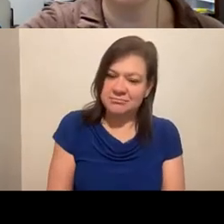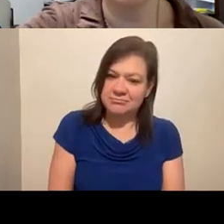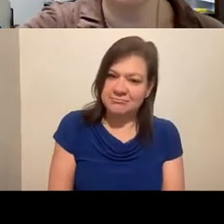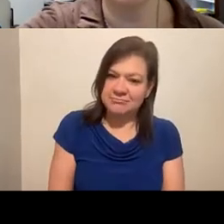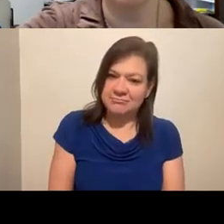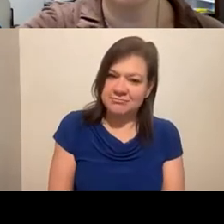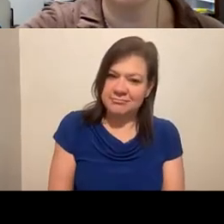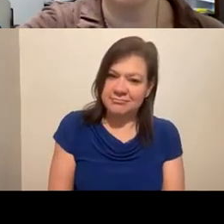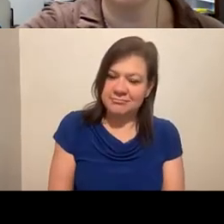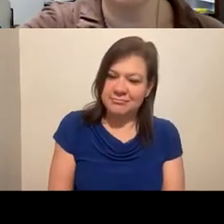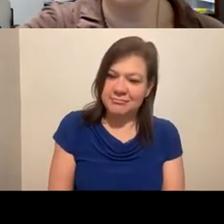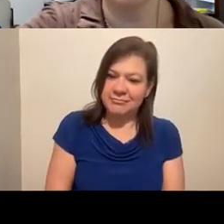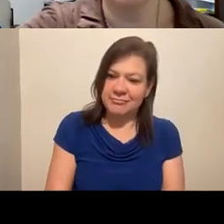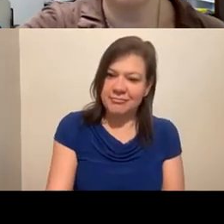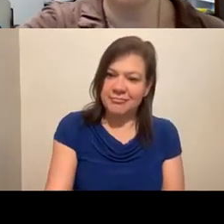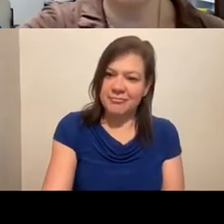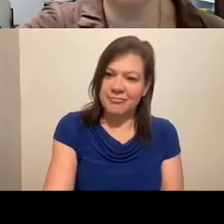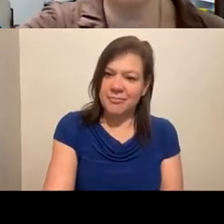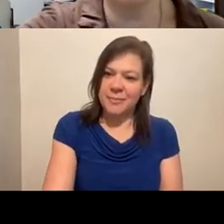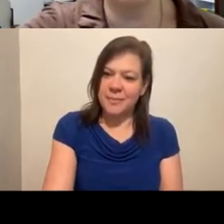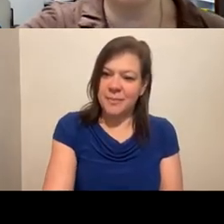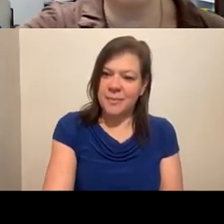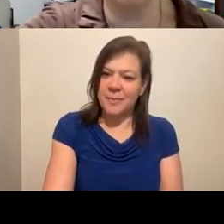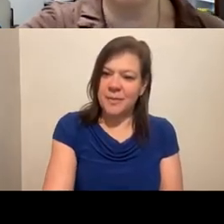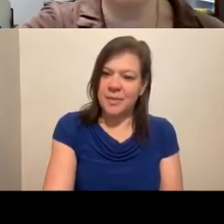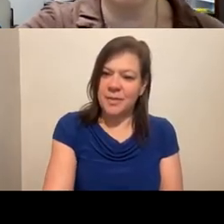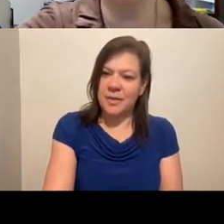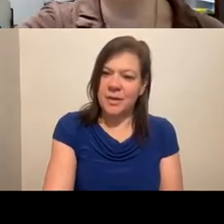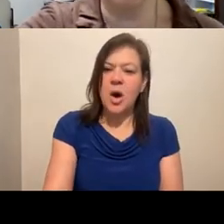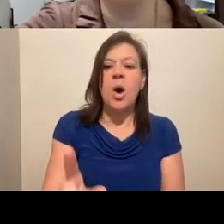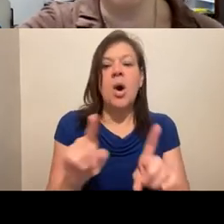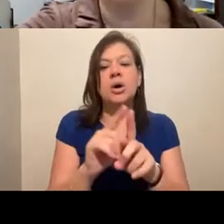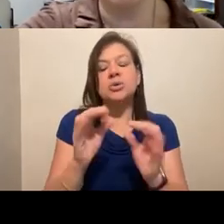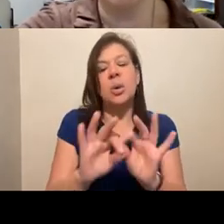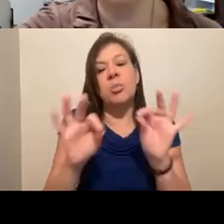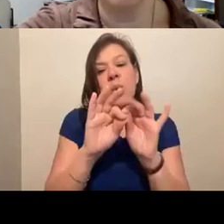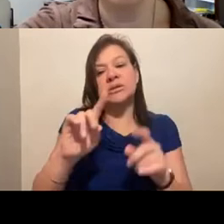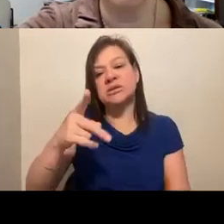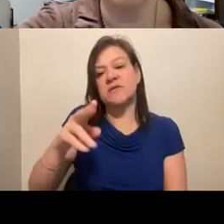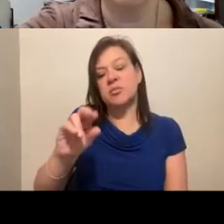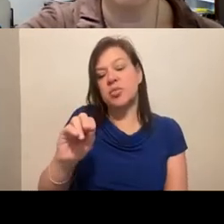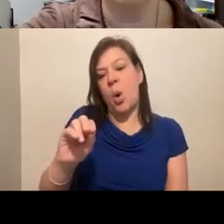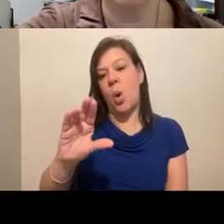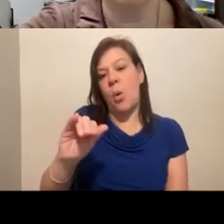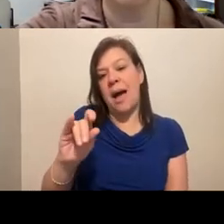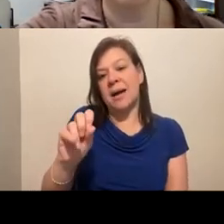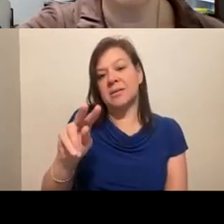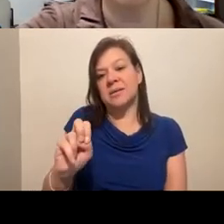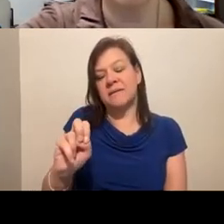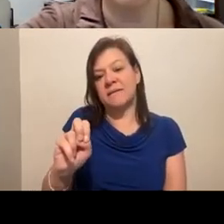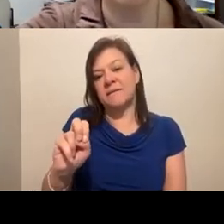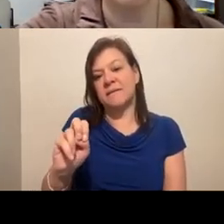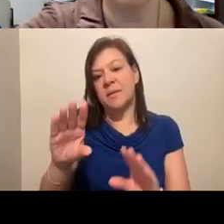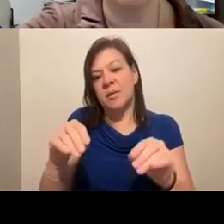talking about the importance, I think, of being proactive in terms of providing accommodations